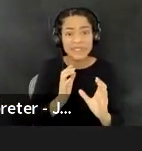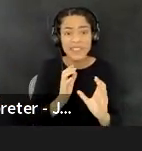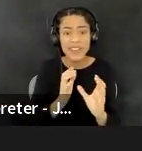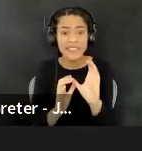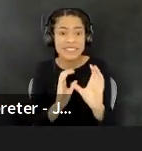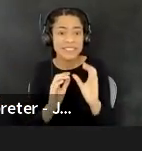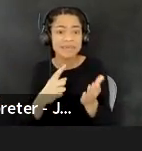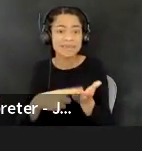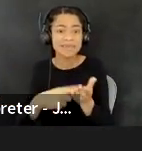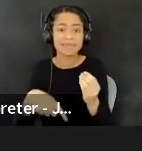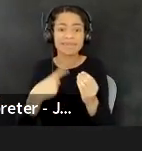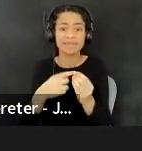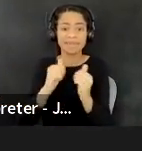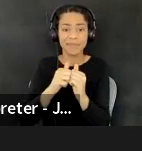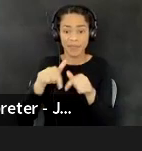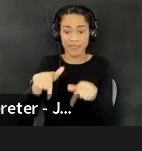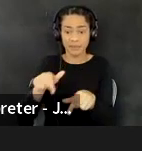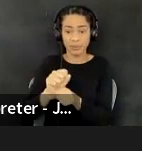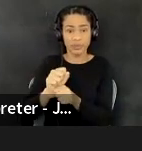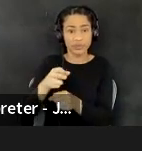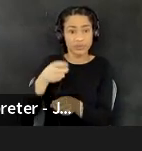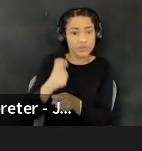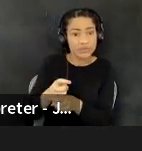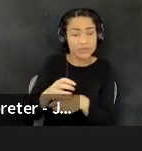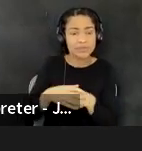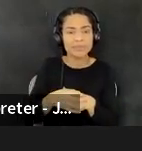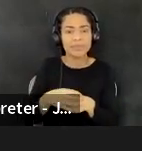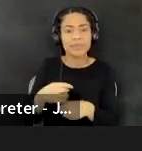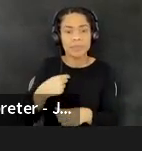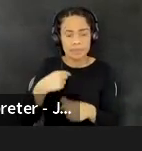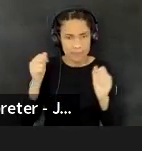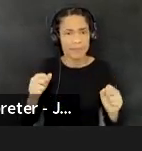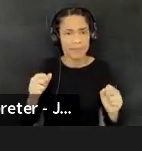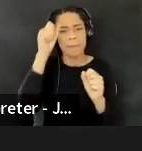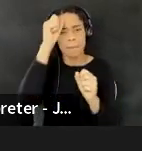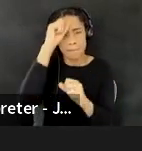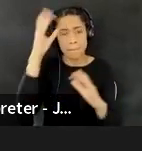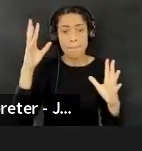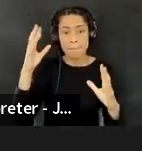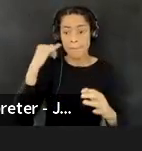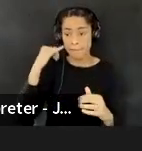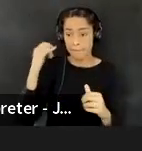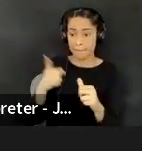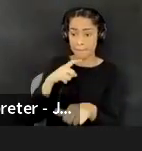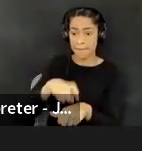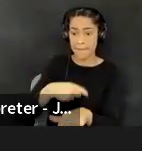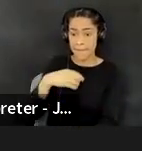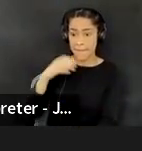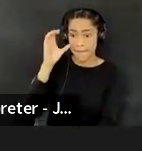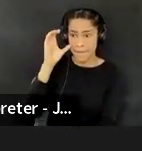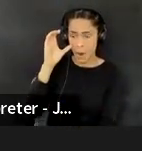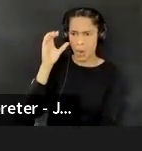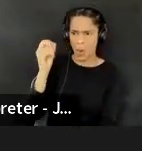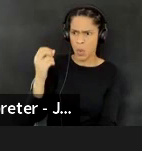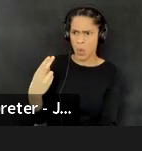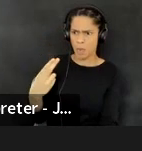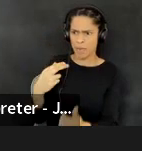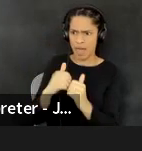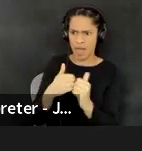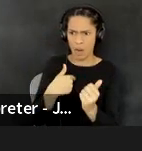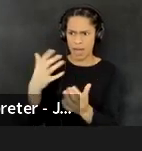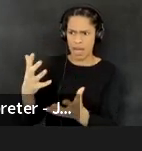And, um, I also imagine how tough it could be hearing all of this information and figuring out how do I share this with,